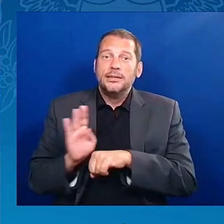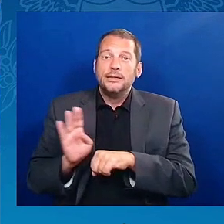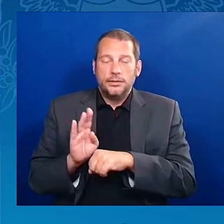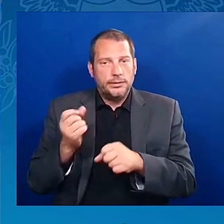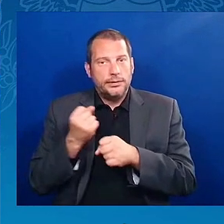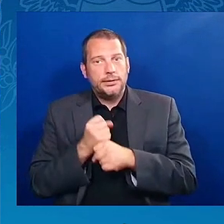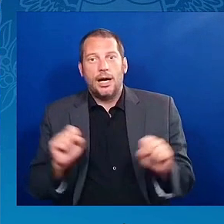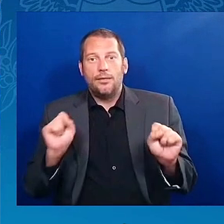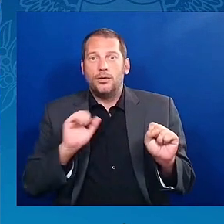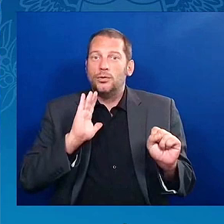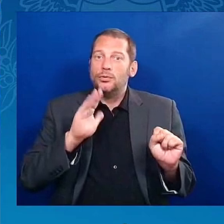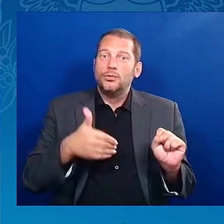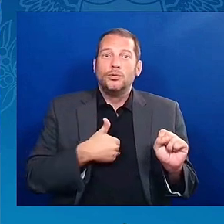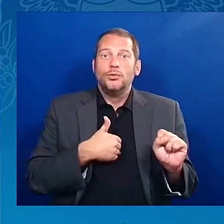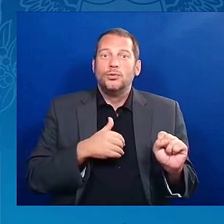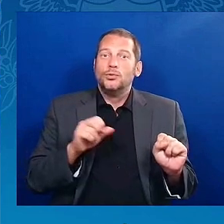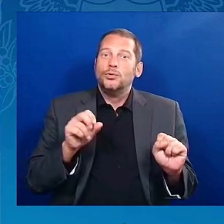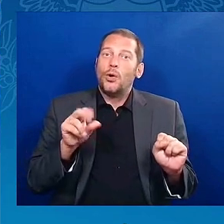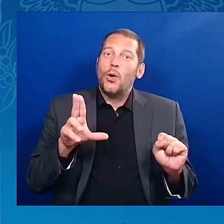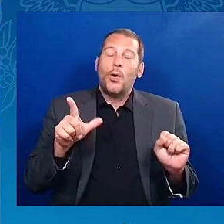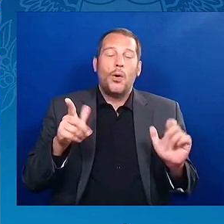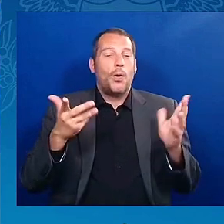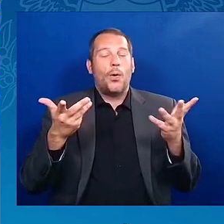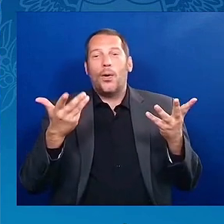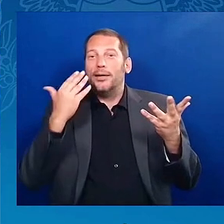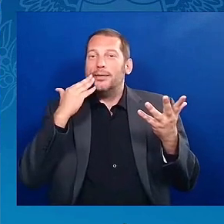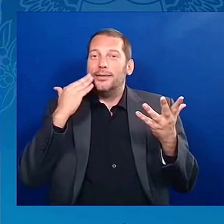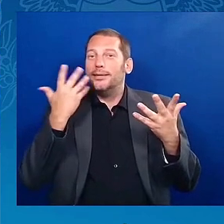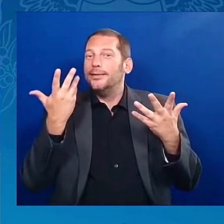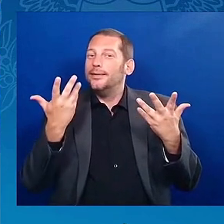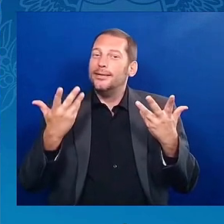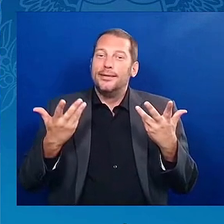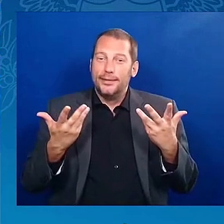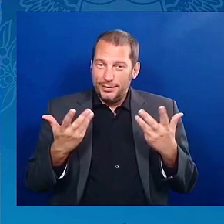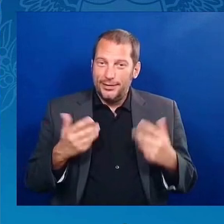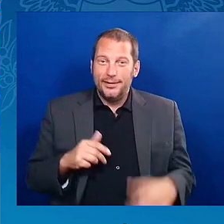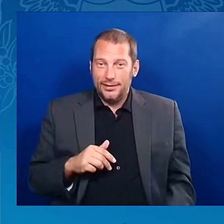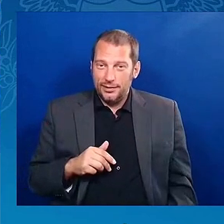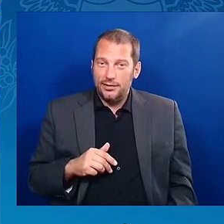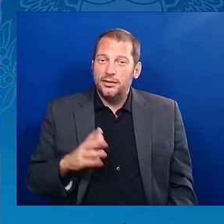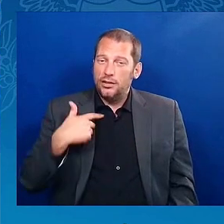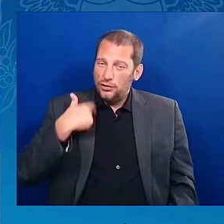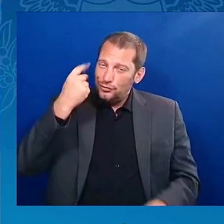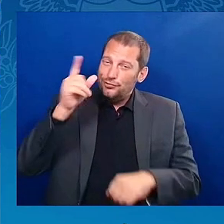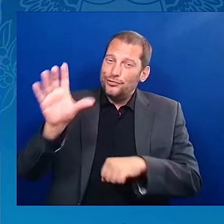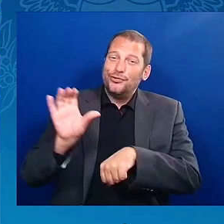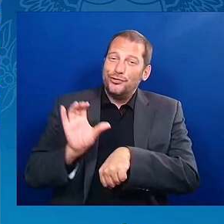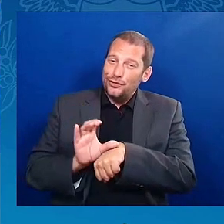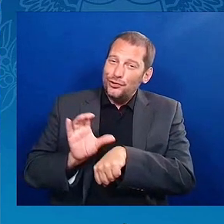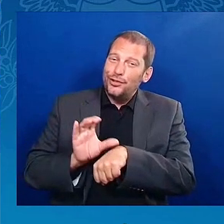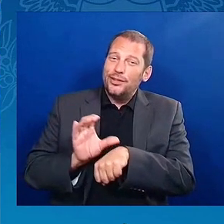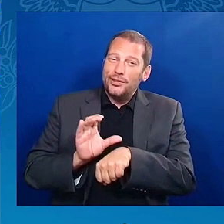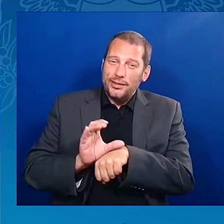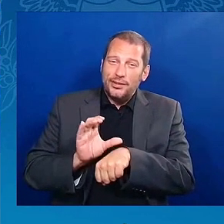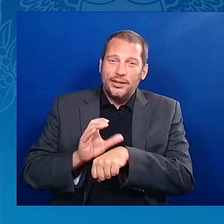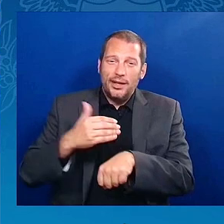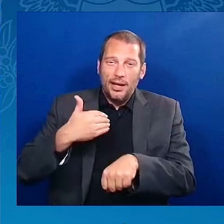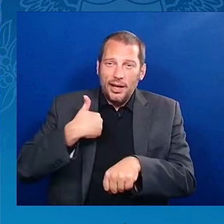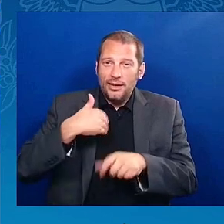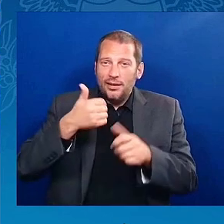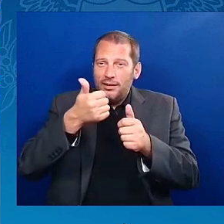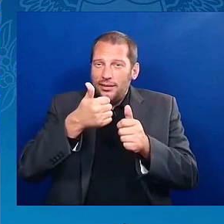I'm in the life-saving business. I'm trying to get to heaven myself. I ain't a shoe-in right now.